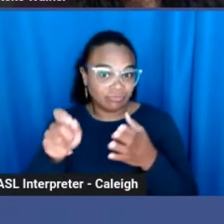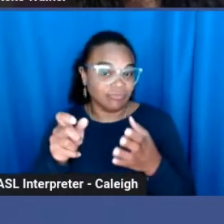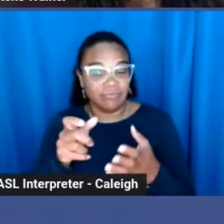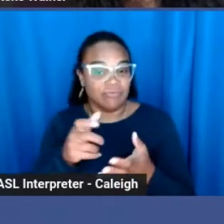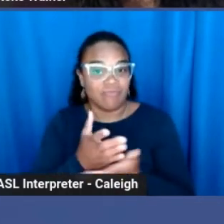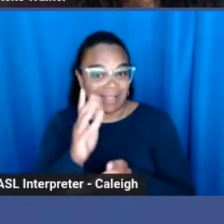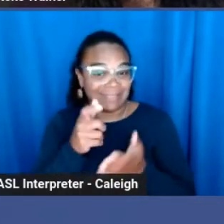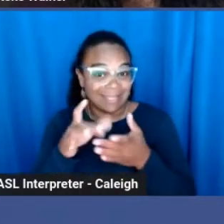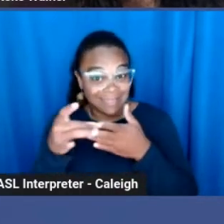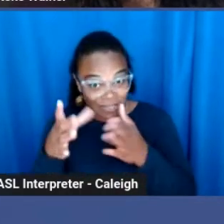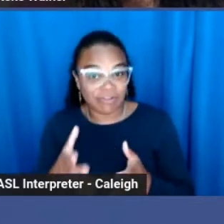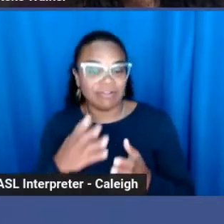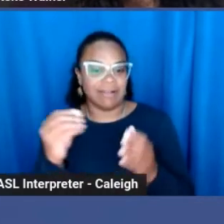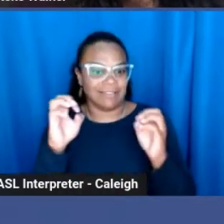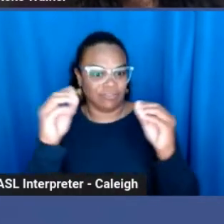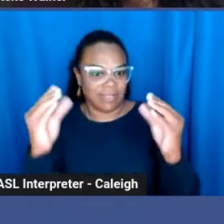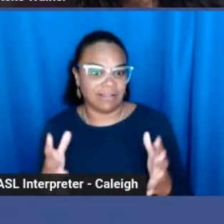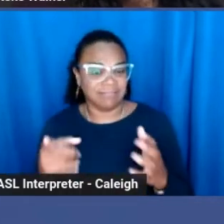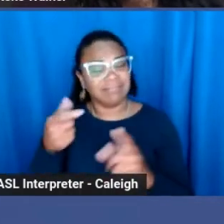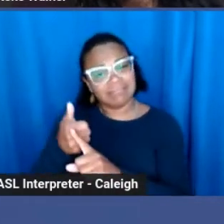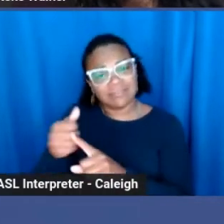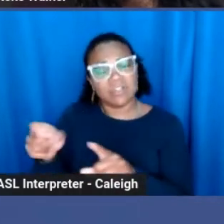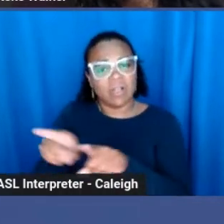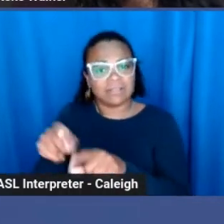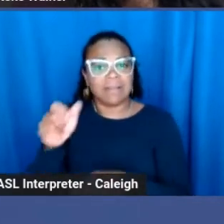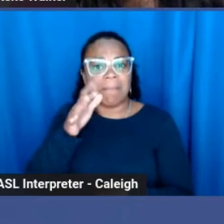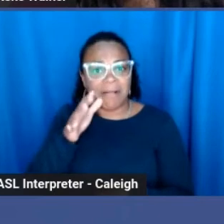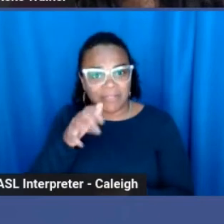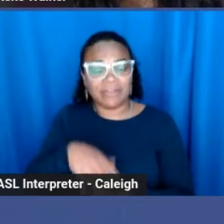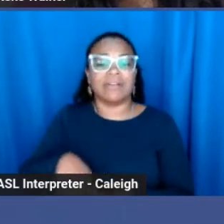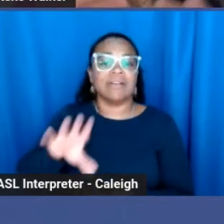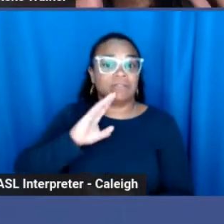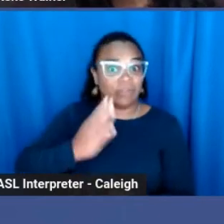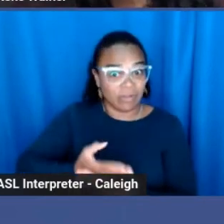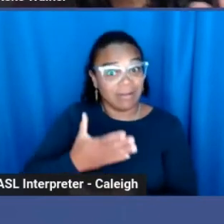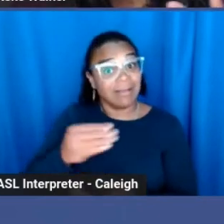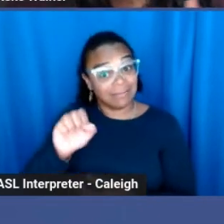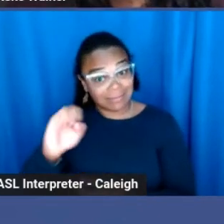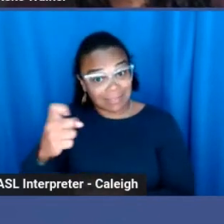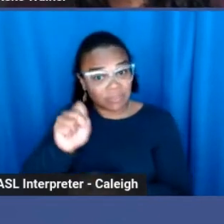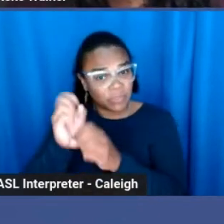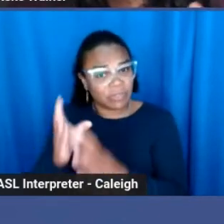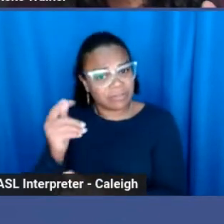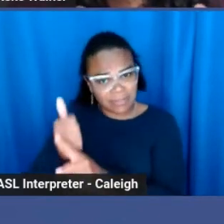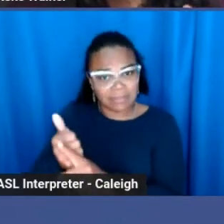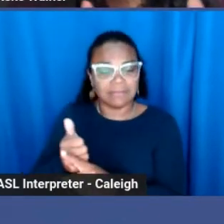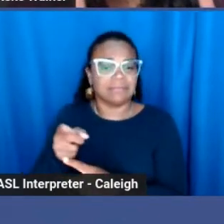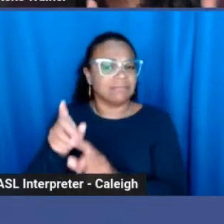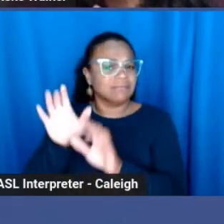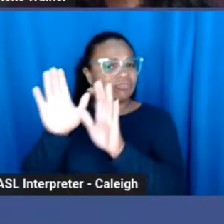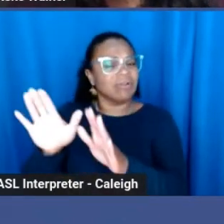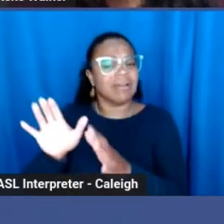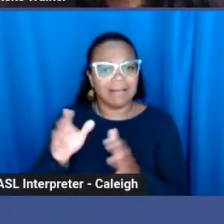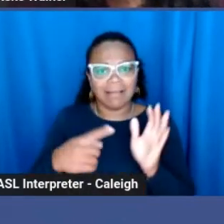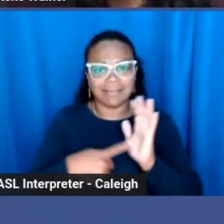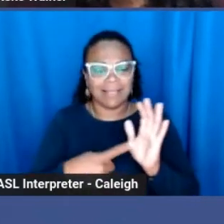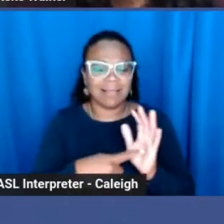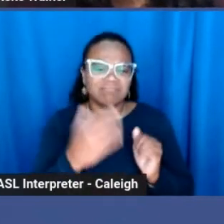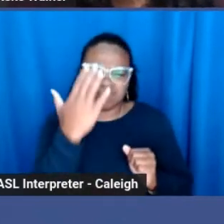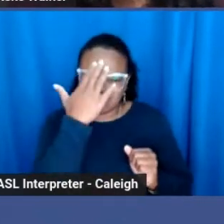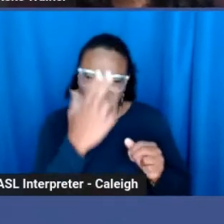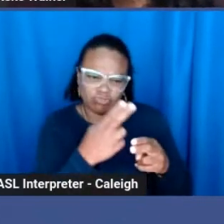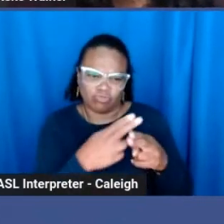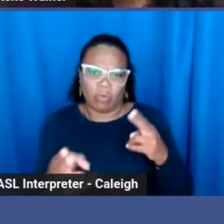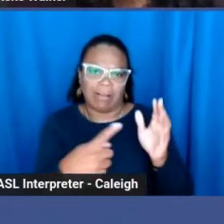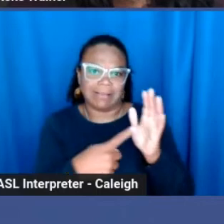was also a mother, a daughter, and a sex worker. So this is a really great example, as short as it may be,